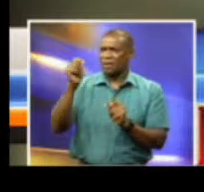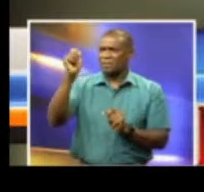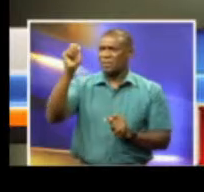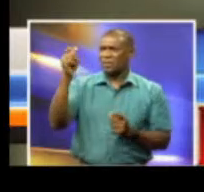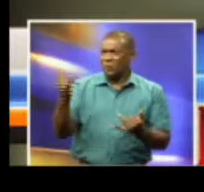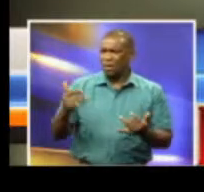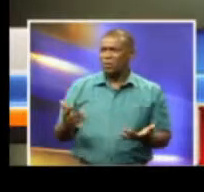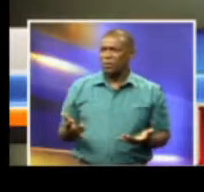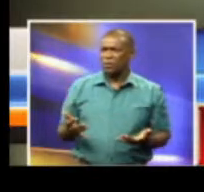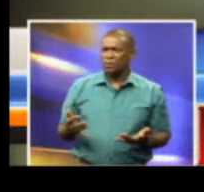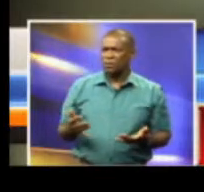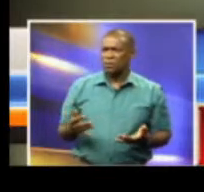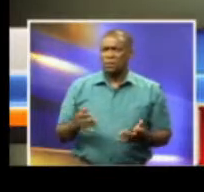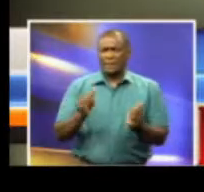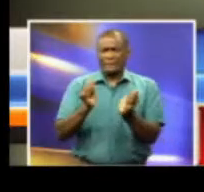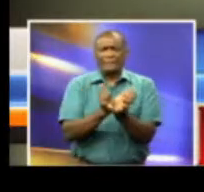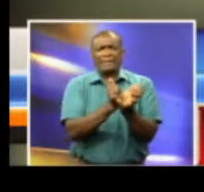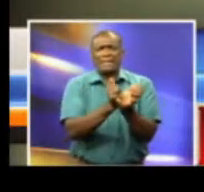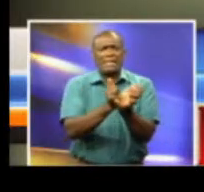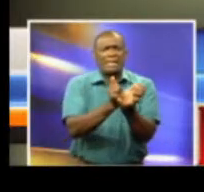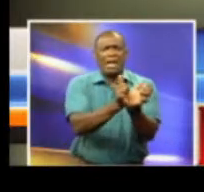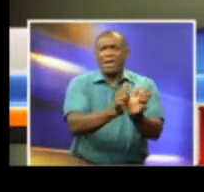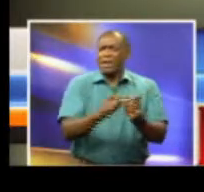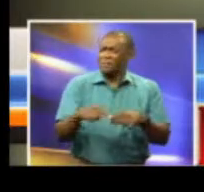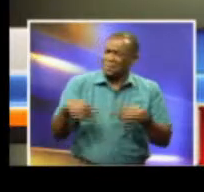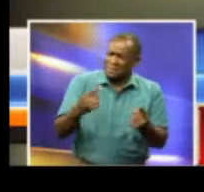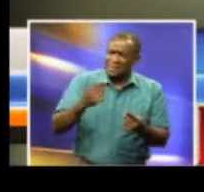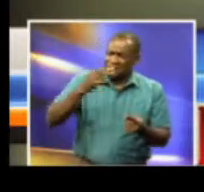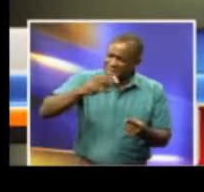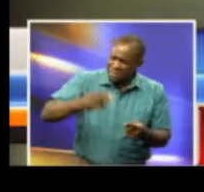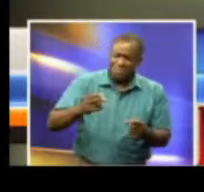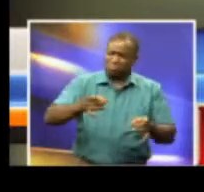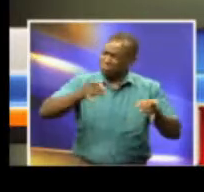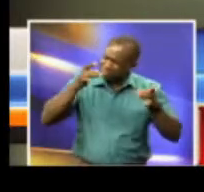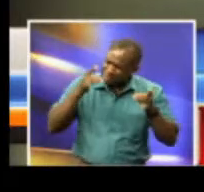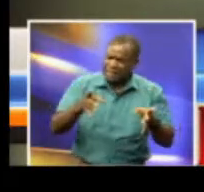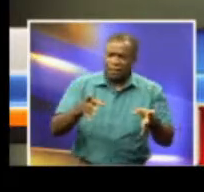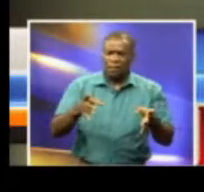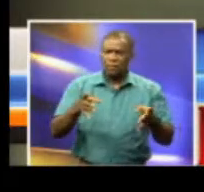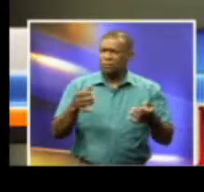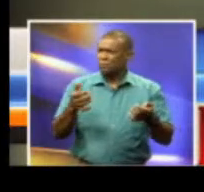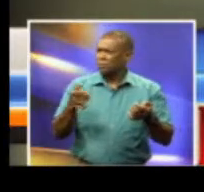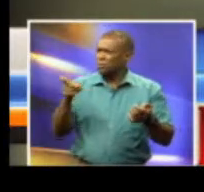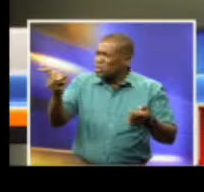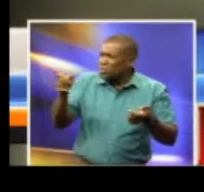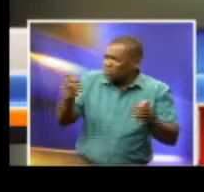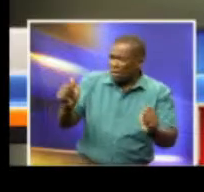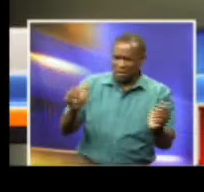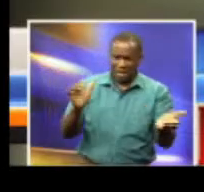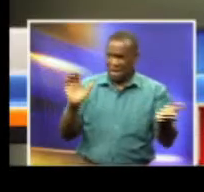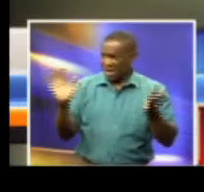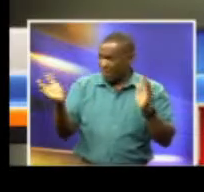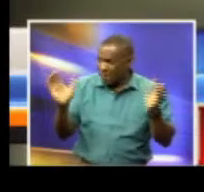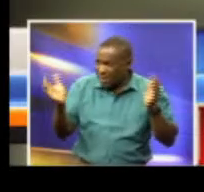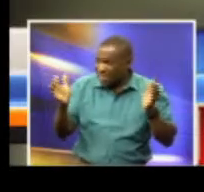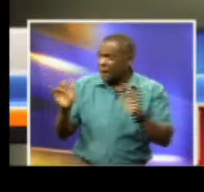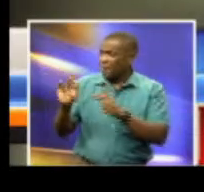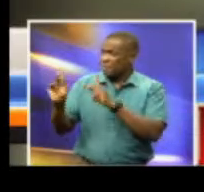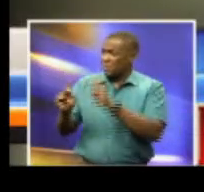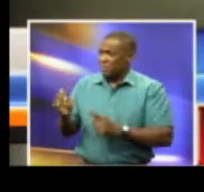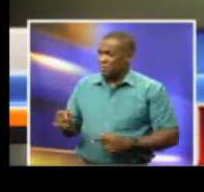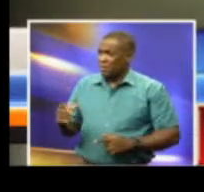this world. And to try to equate that in another country, in another place with other people,